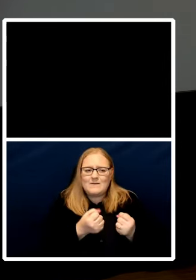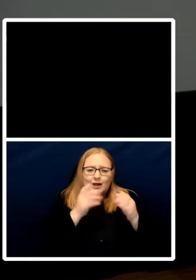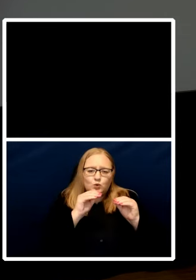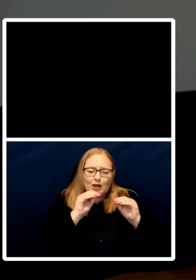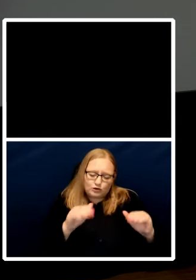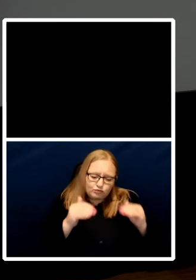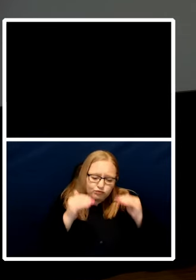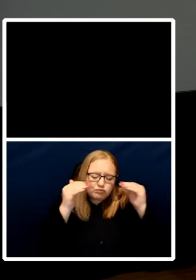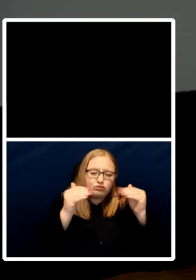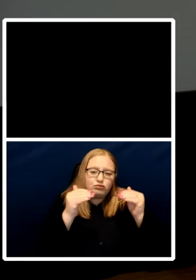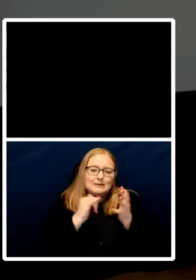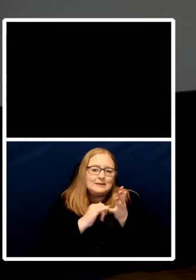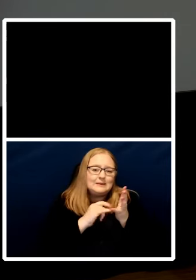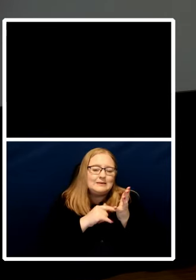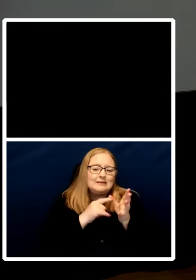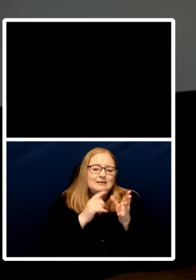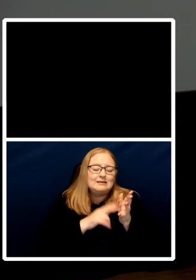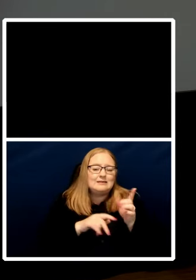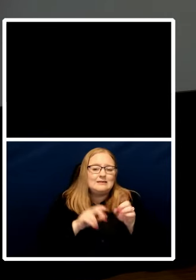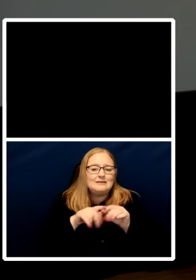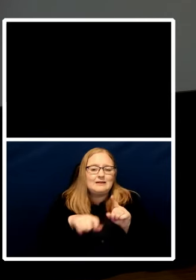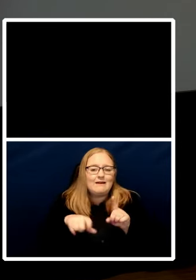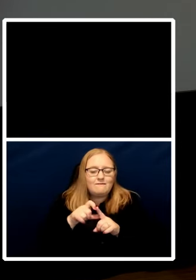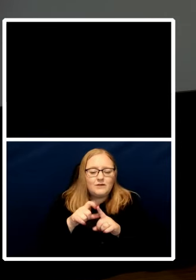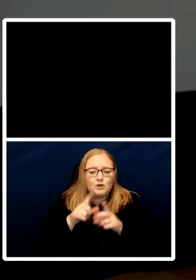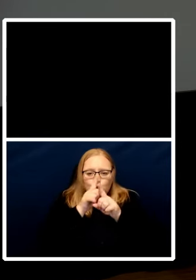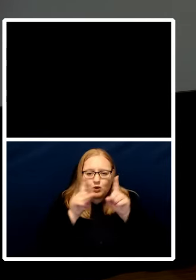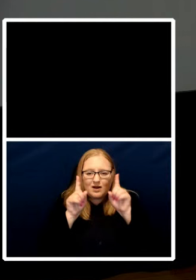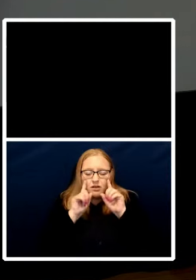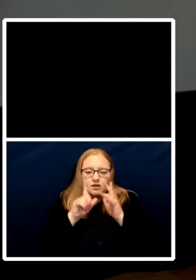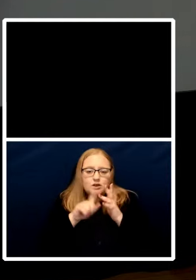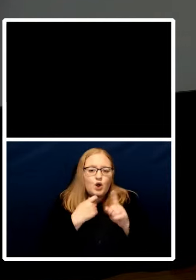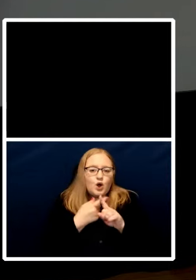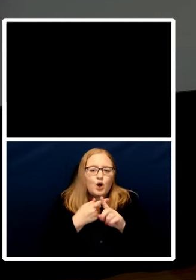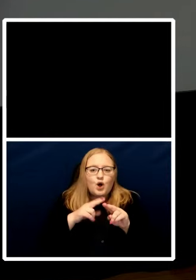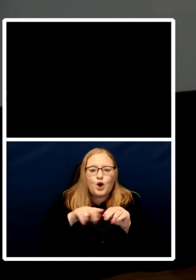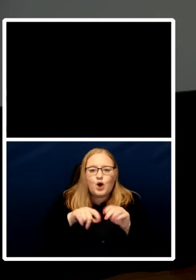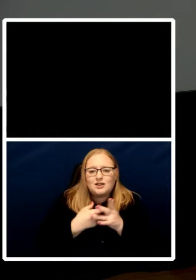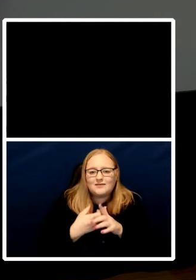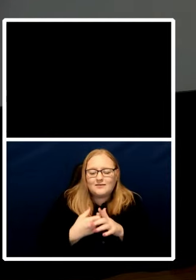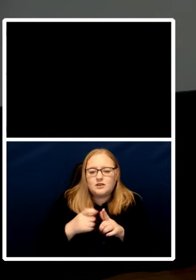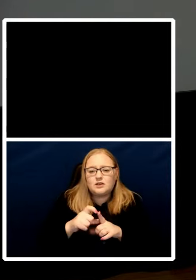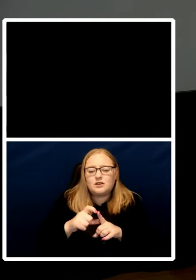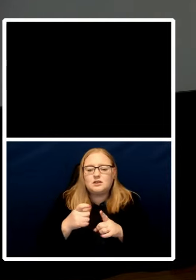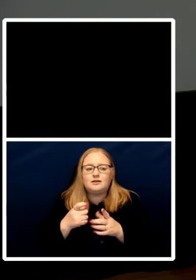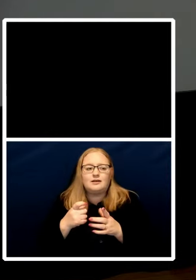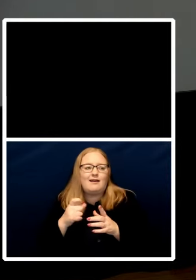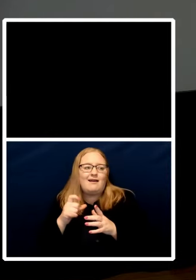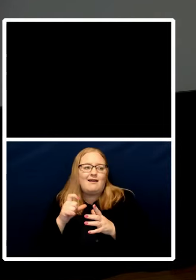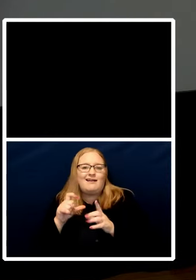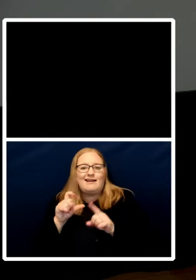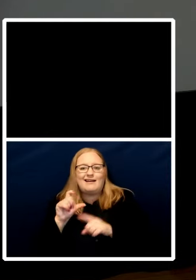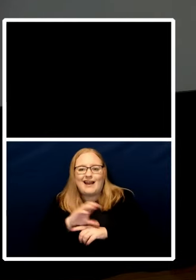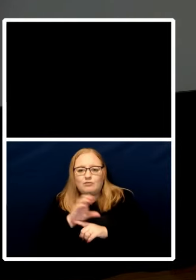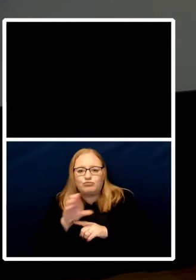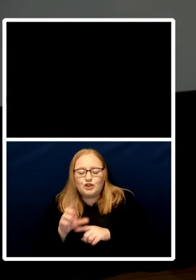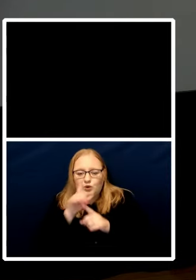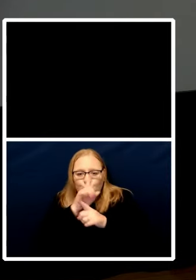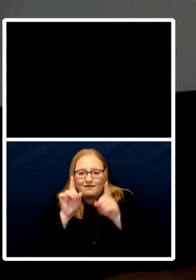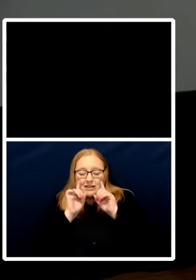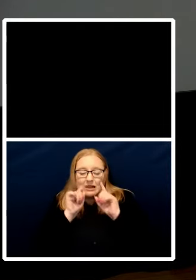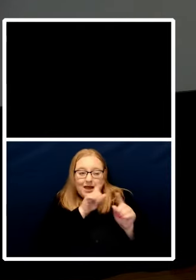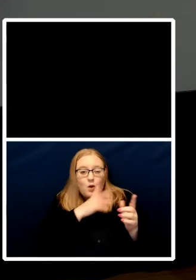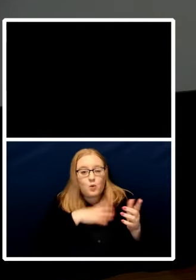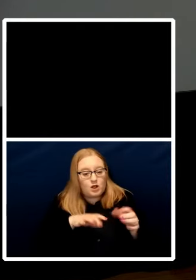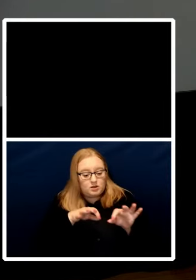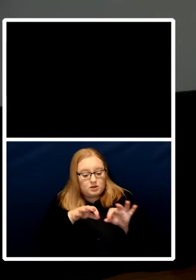sorbonne oxford cambridge and they want to rip up international human rights i am just so very sad and